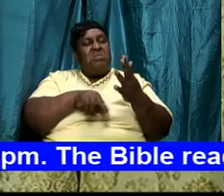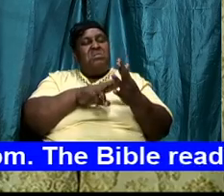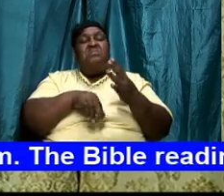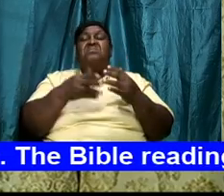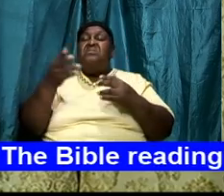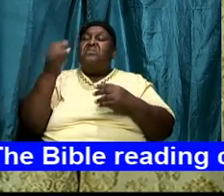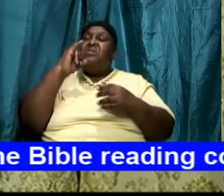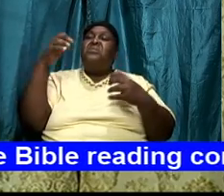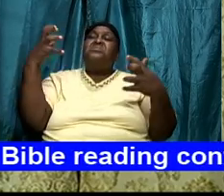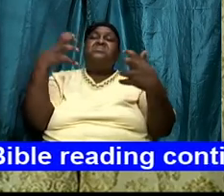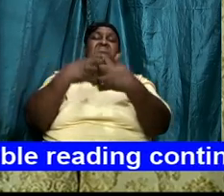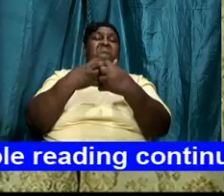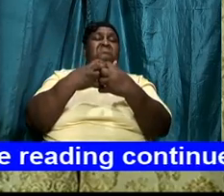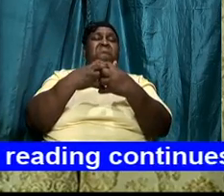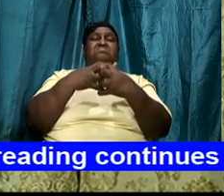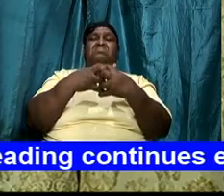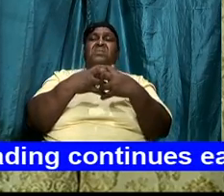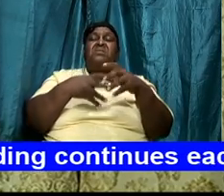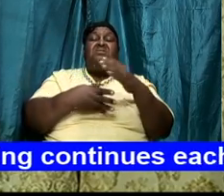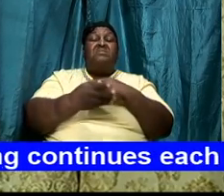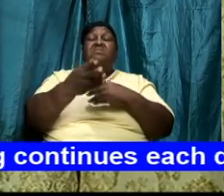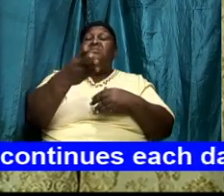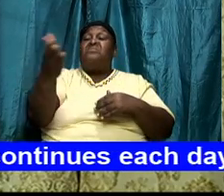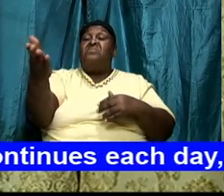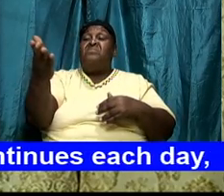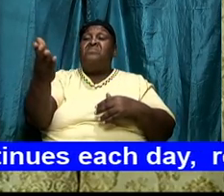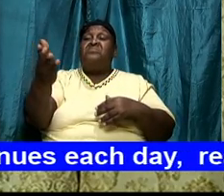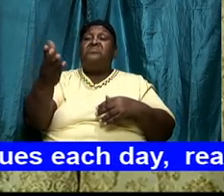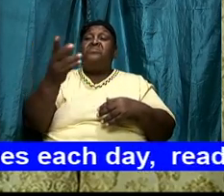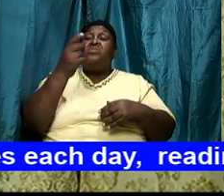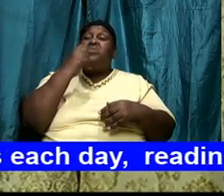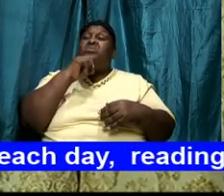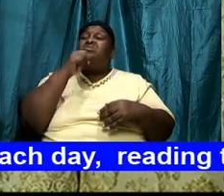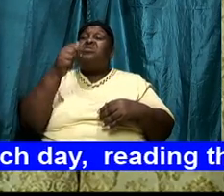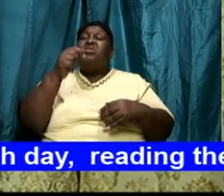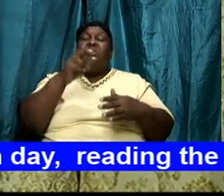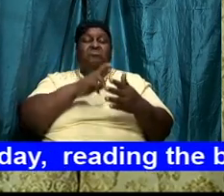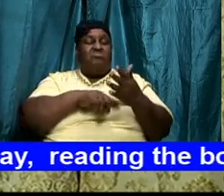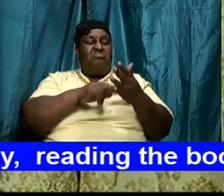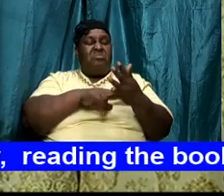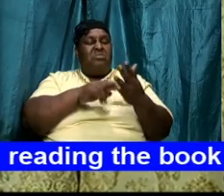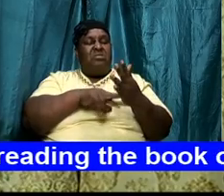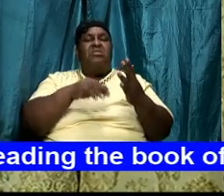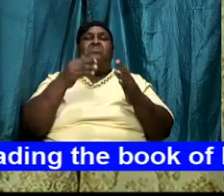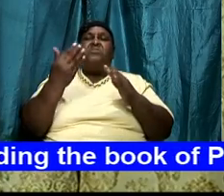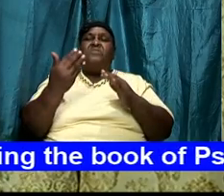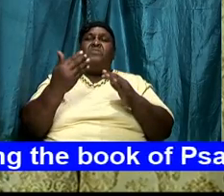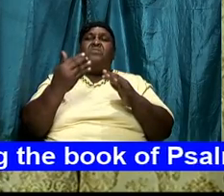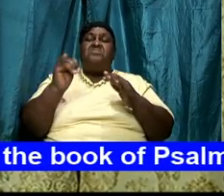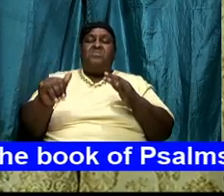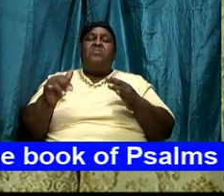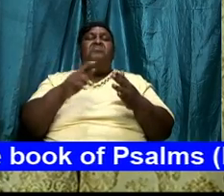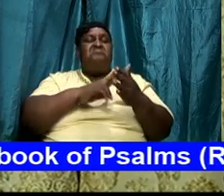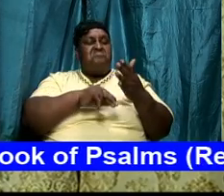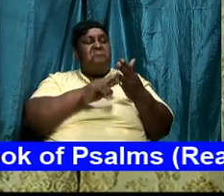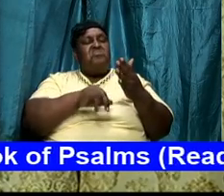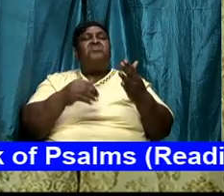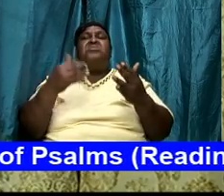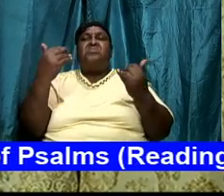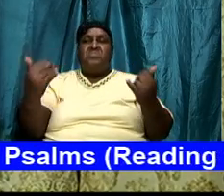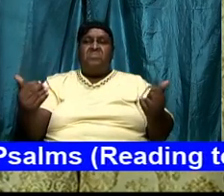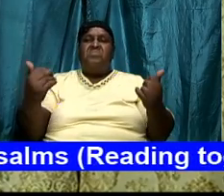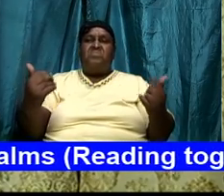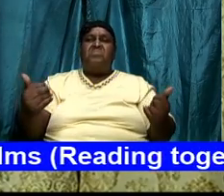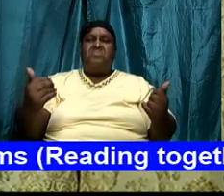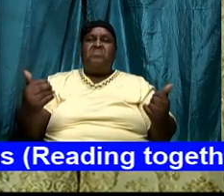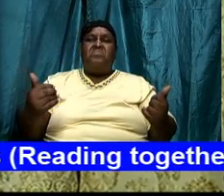connection and there are those that were not reading before that are reading now after a while we are